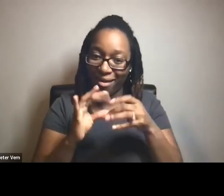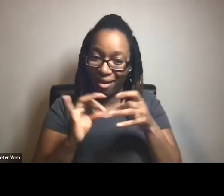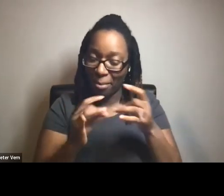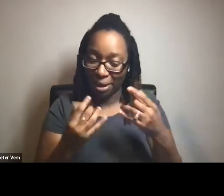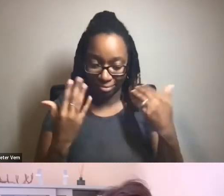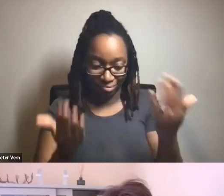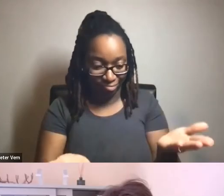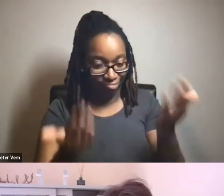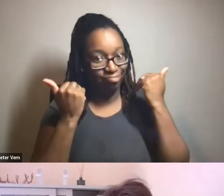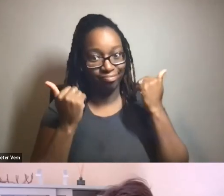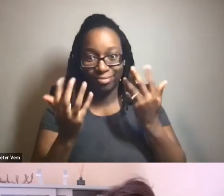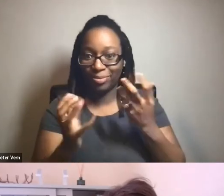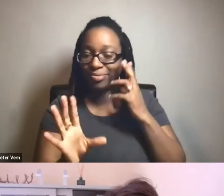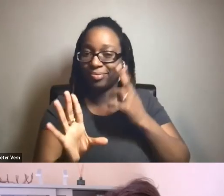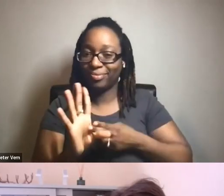to join in here.